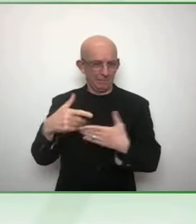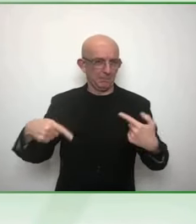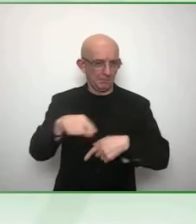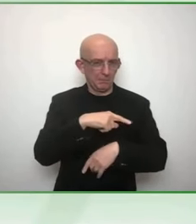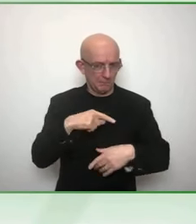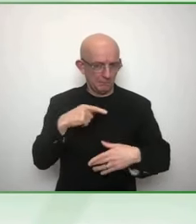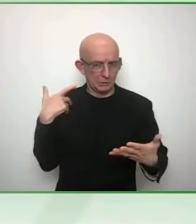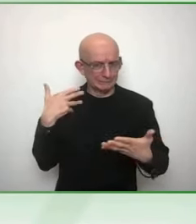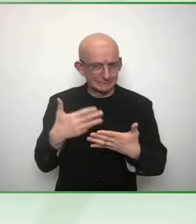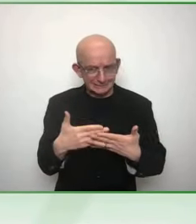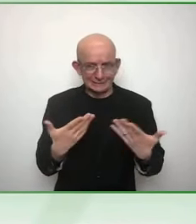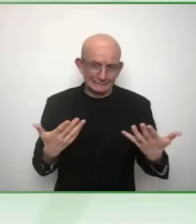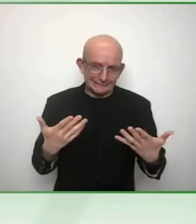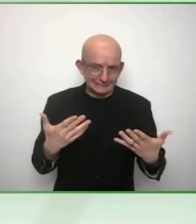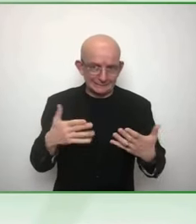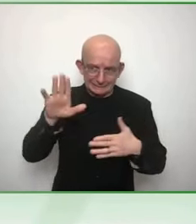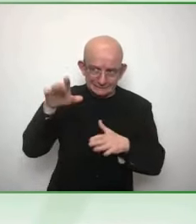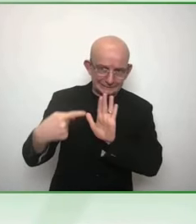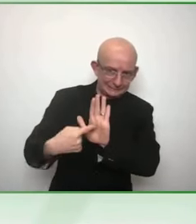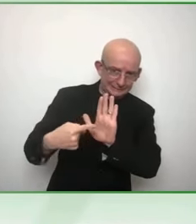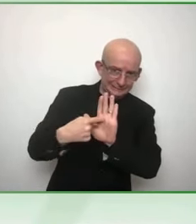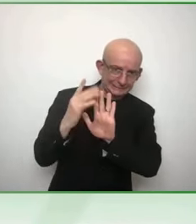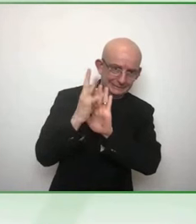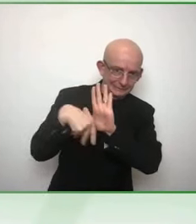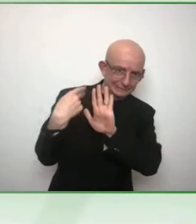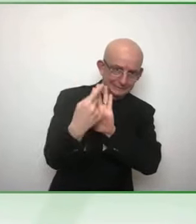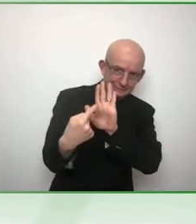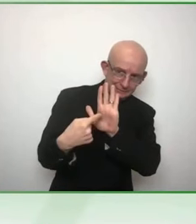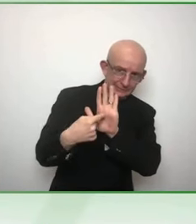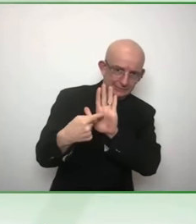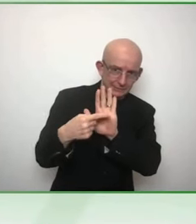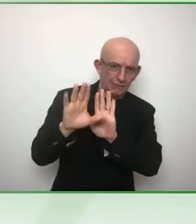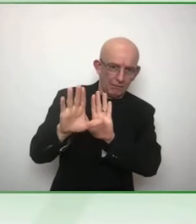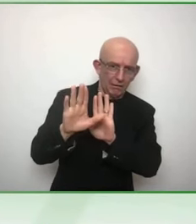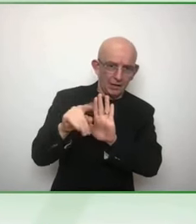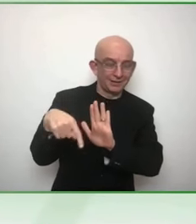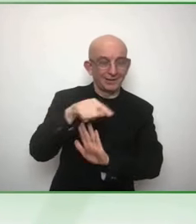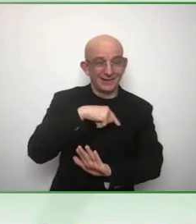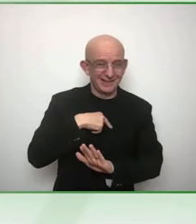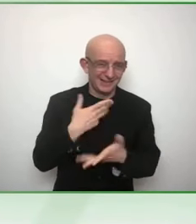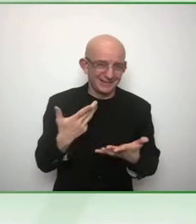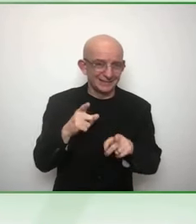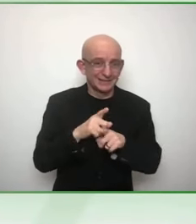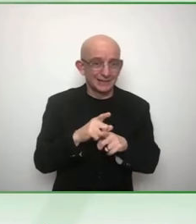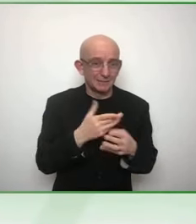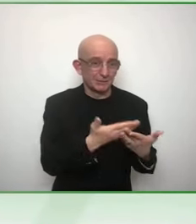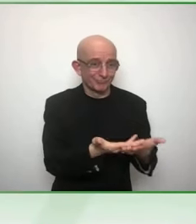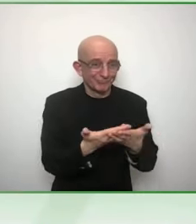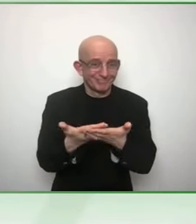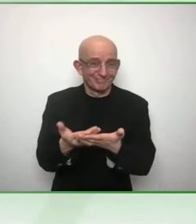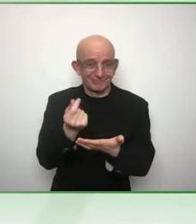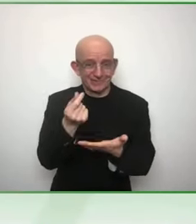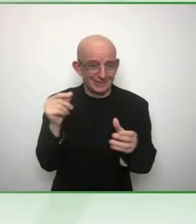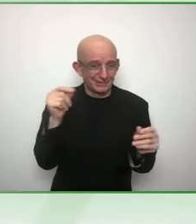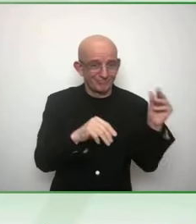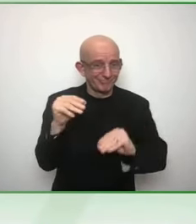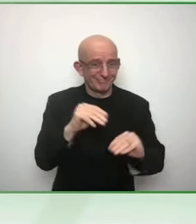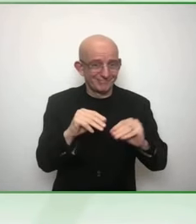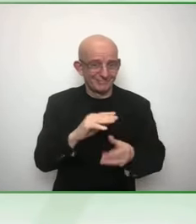but going beyond ableism and going beyond only social social welfare approach and really